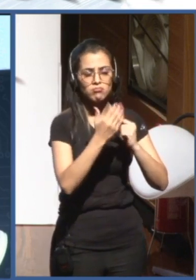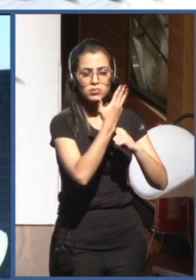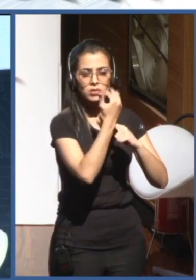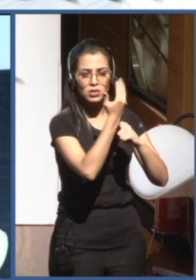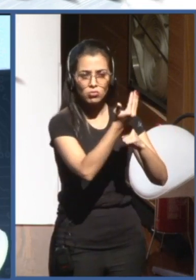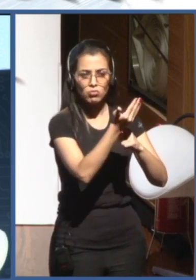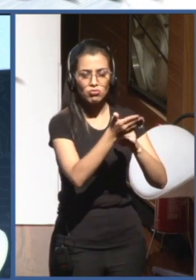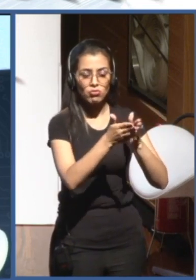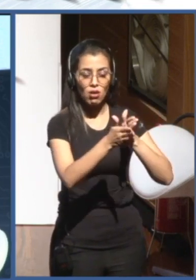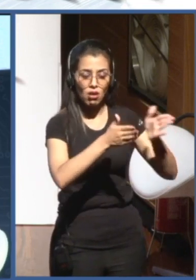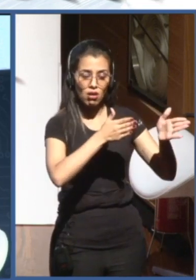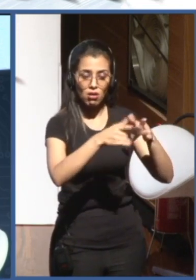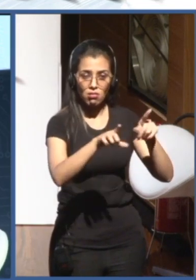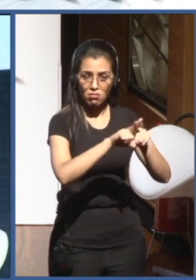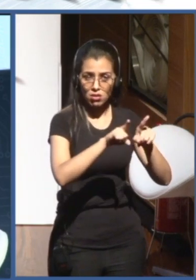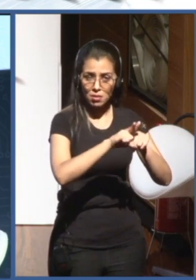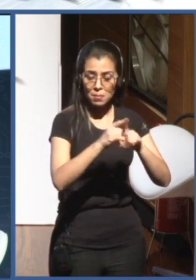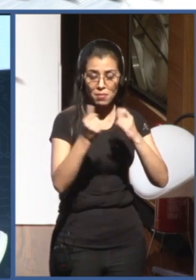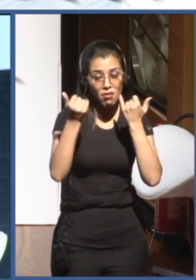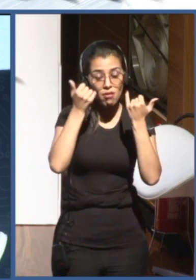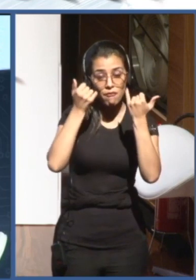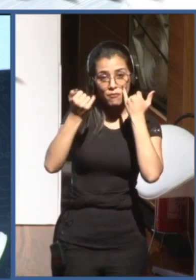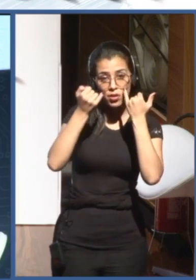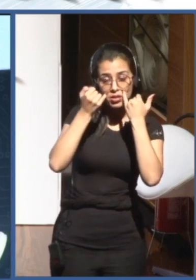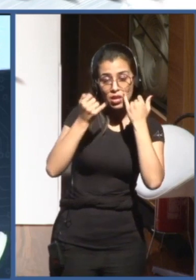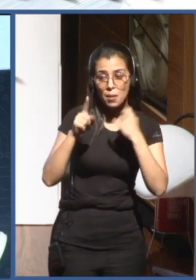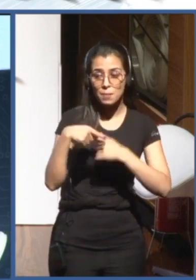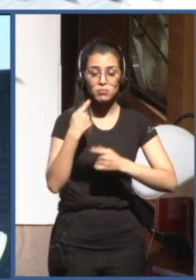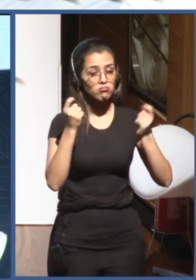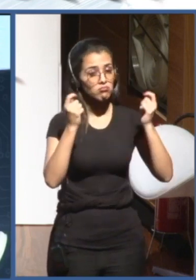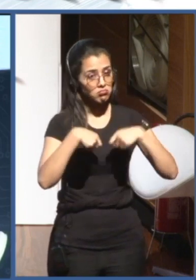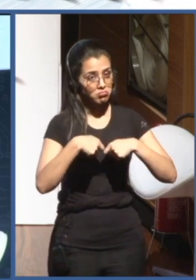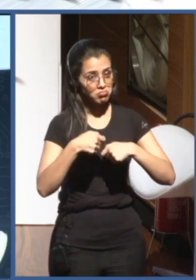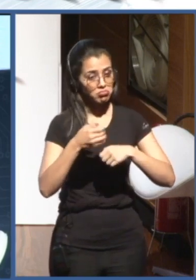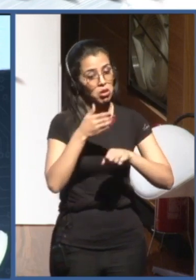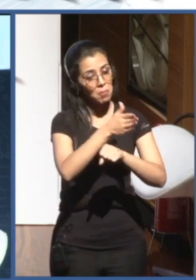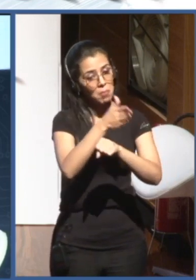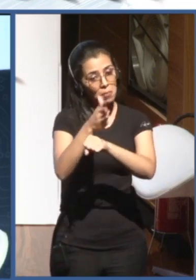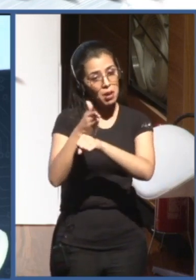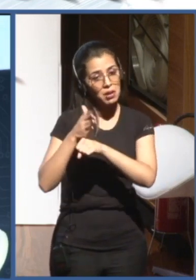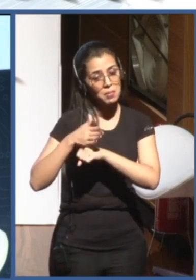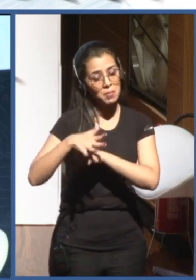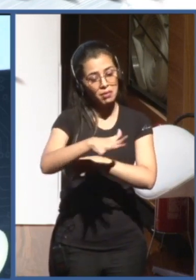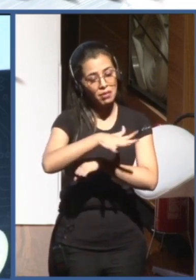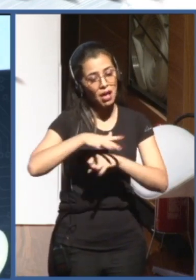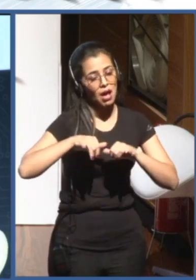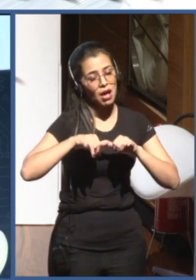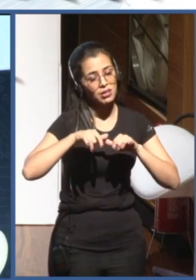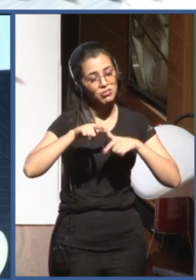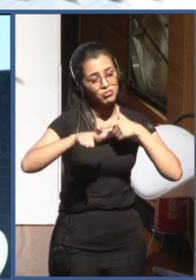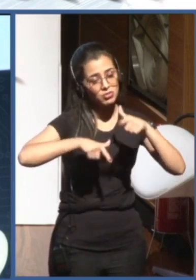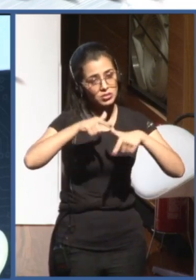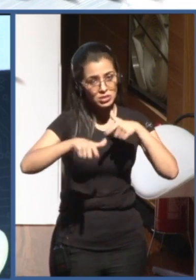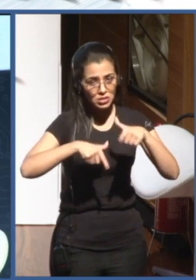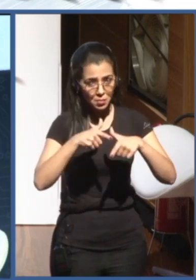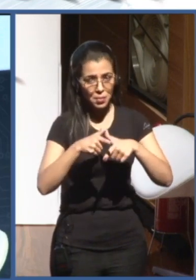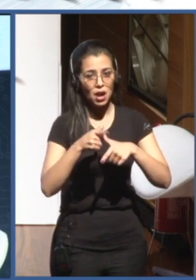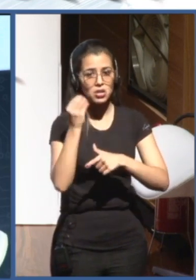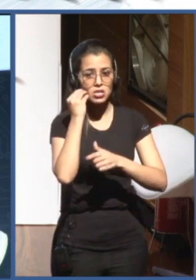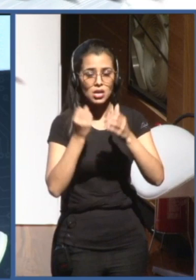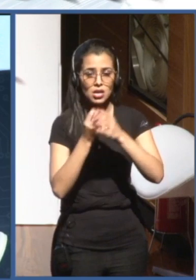actively in the economy, in the labor market and also in the development of own solutions for the region and in the advance in that sense.